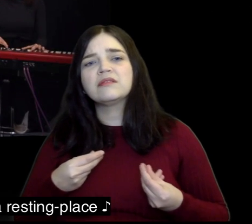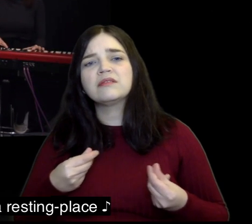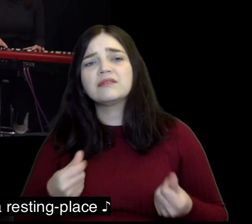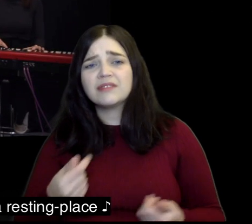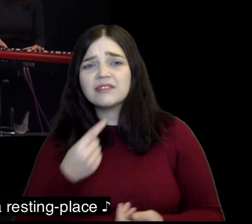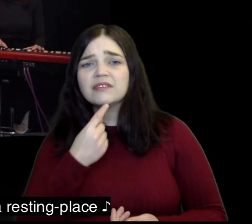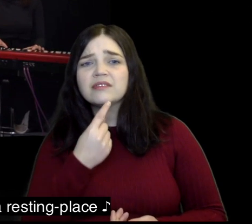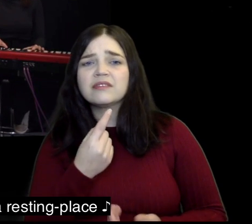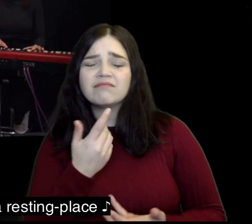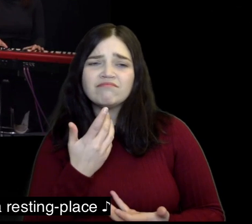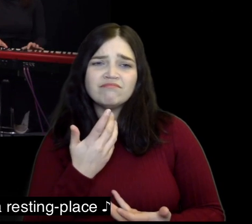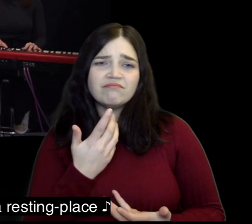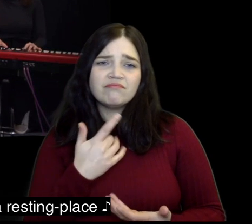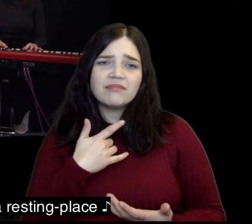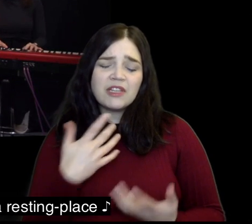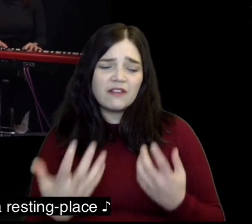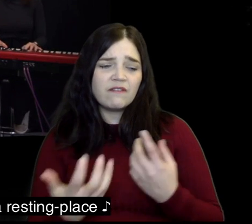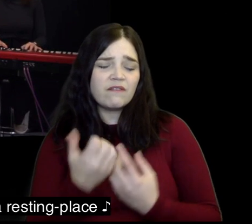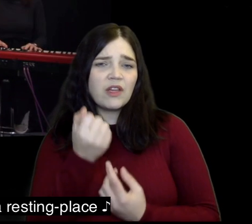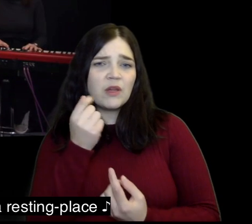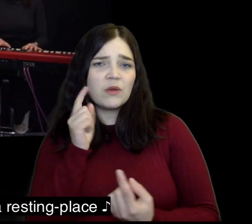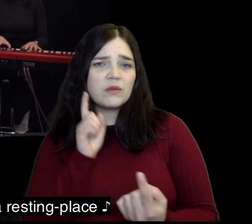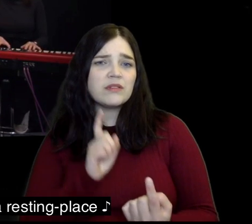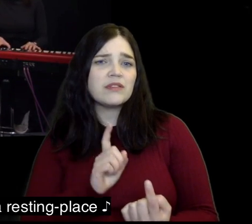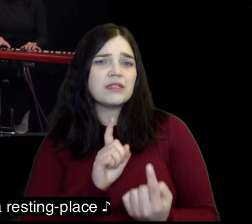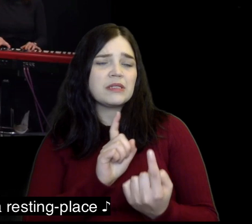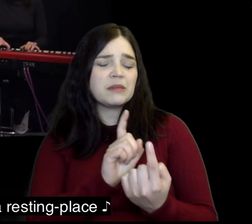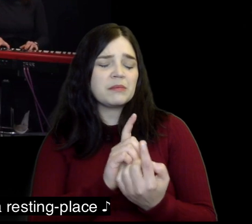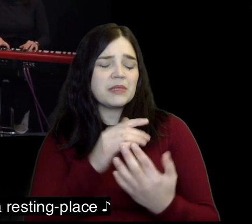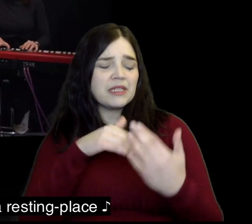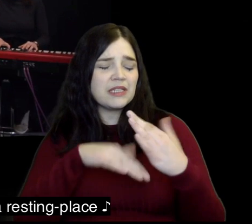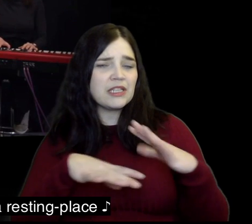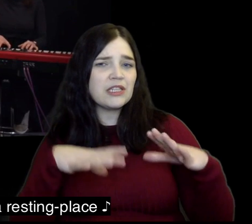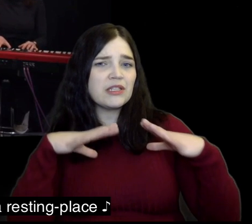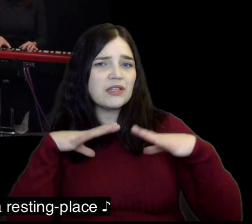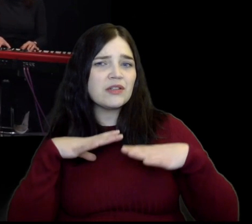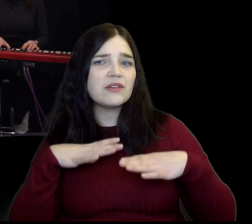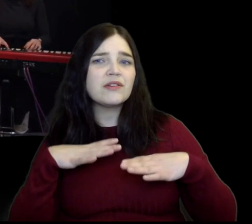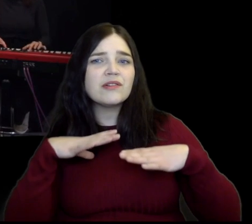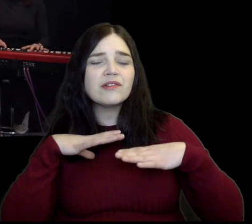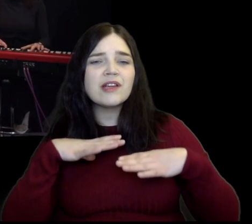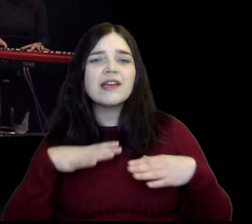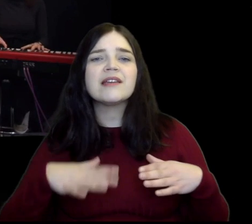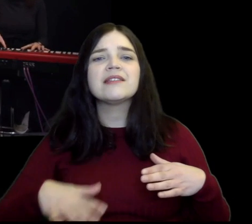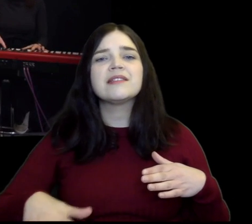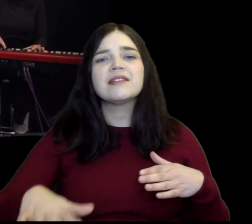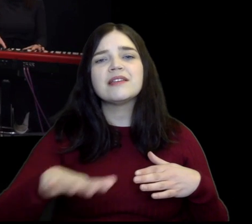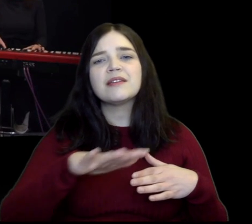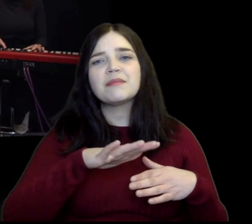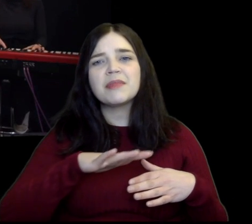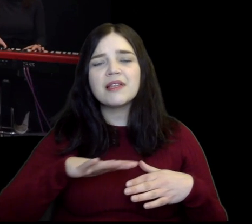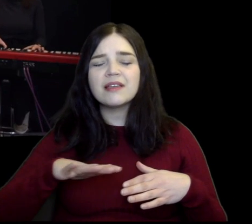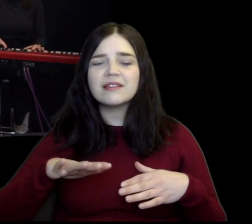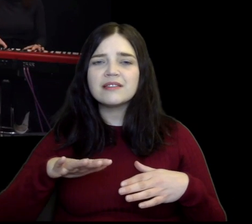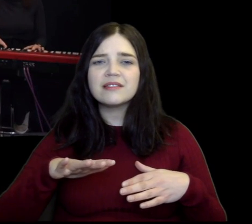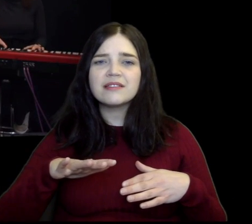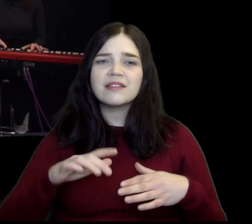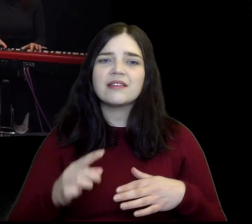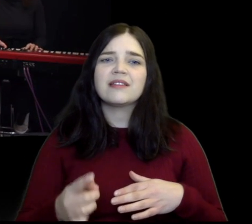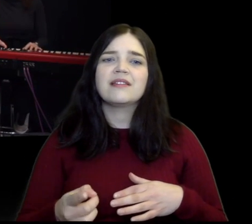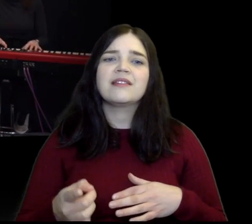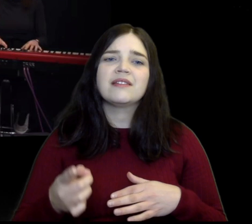weary weary and warm and sad I found